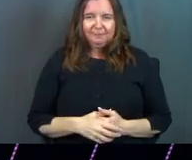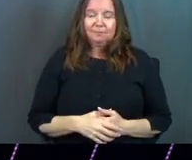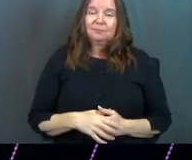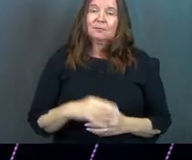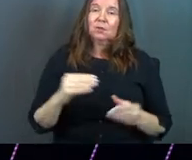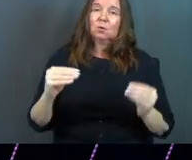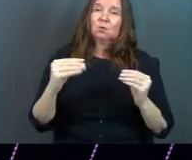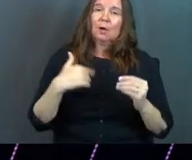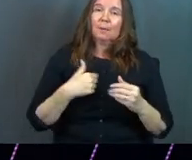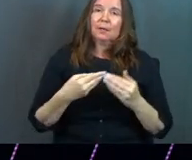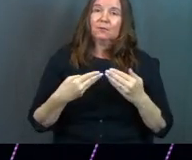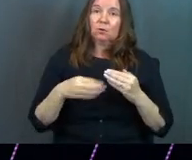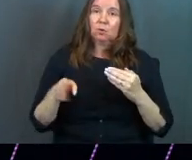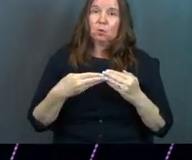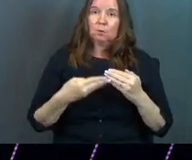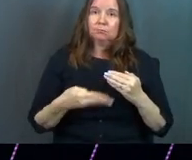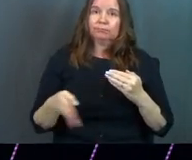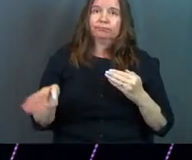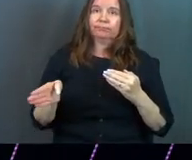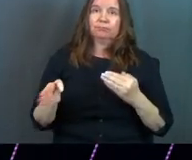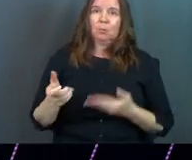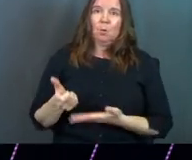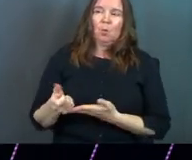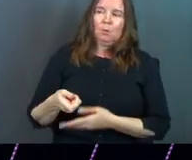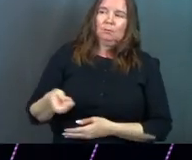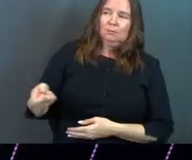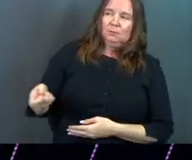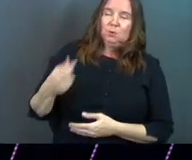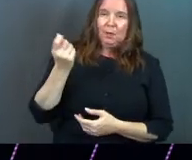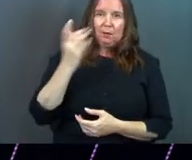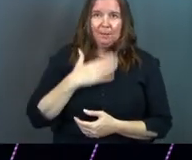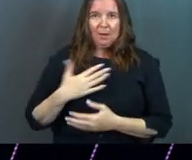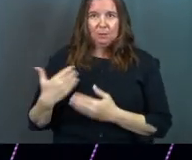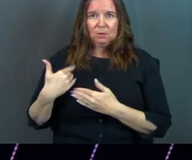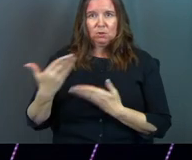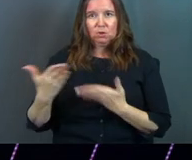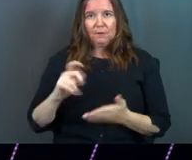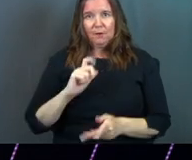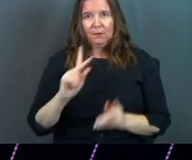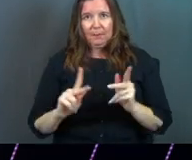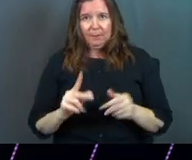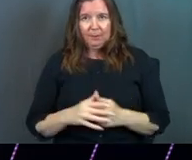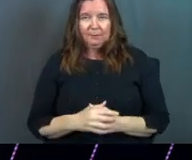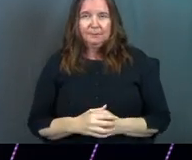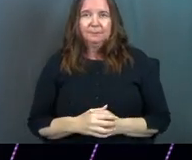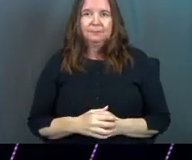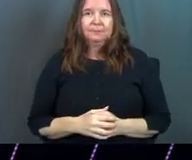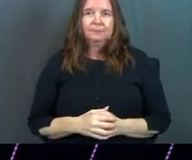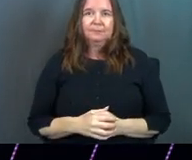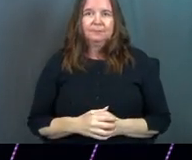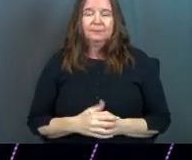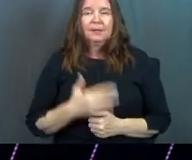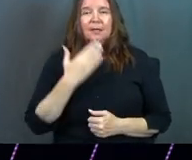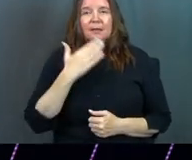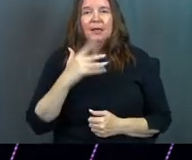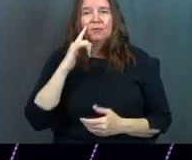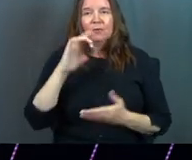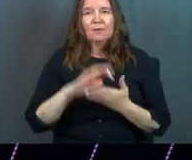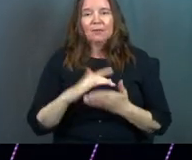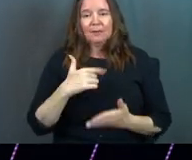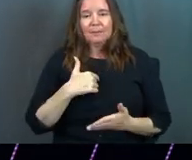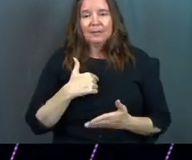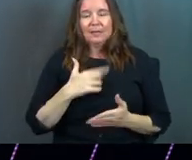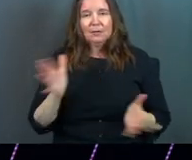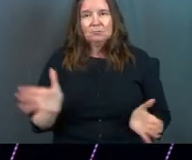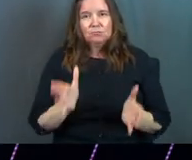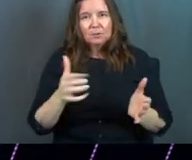You taught me to hold the door open for you so that I could understand that it was my responsibility to serve other people. Thank you for believing in